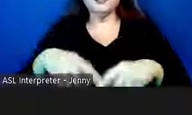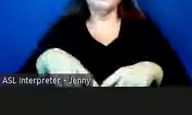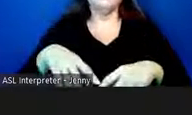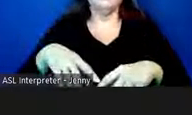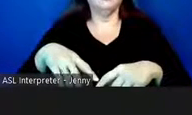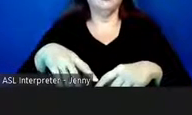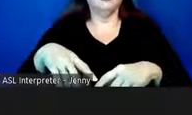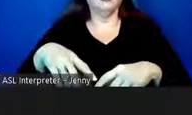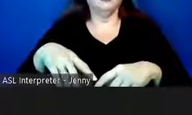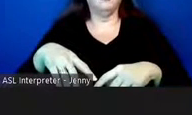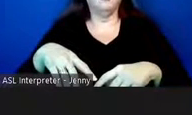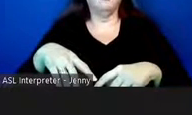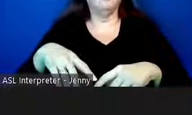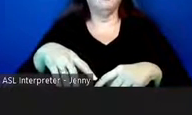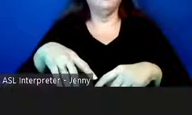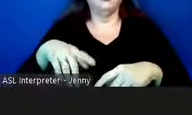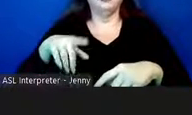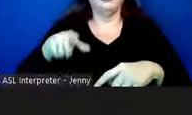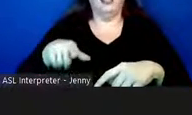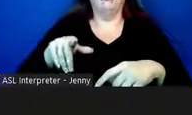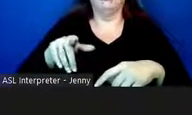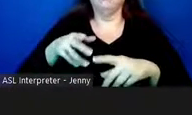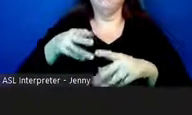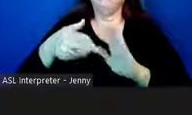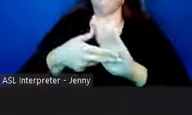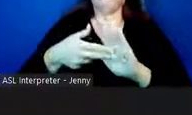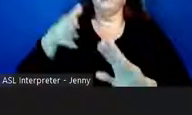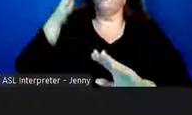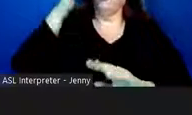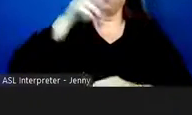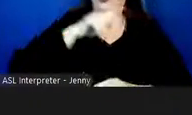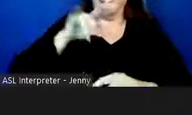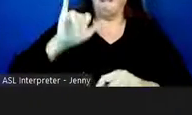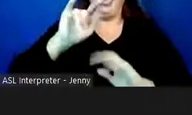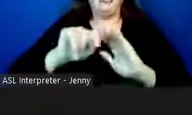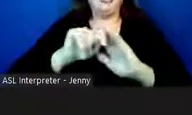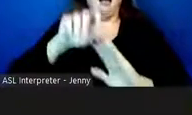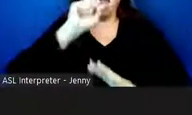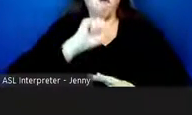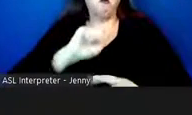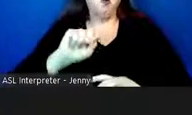our future king who was in his early 20s